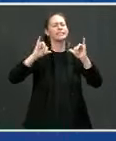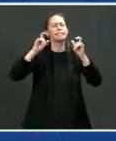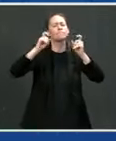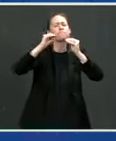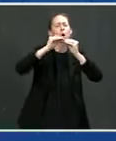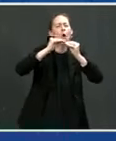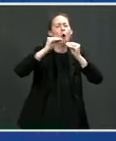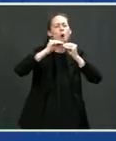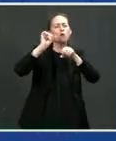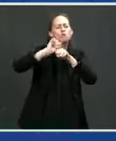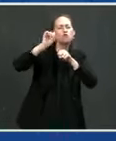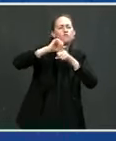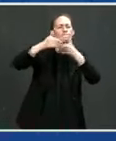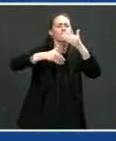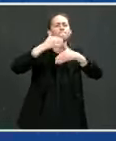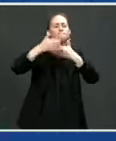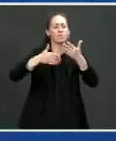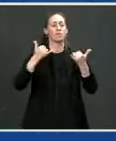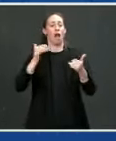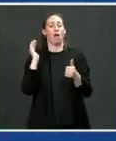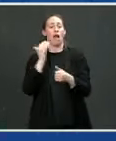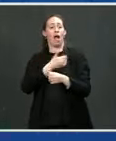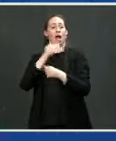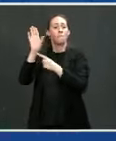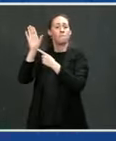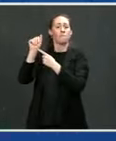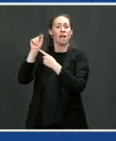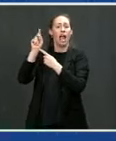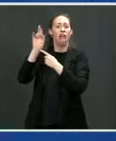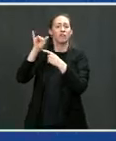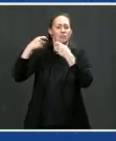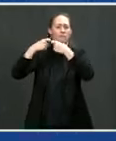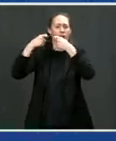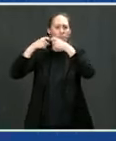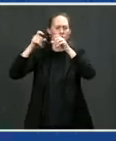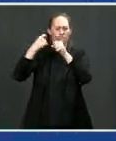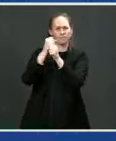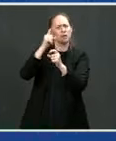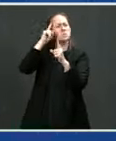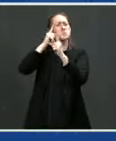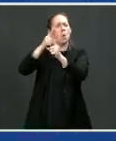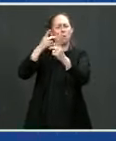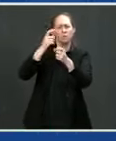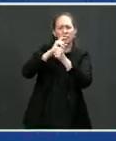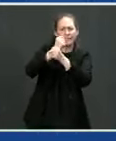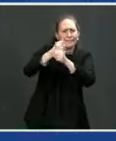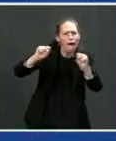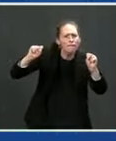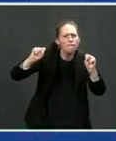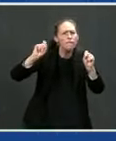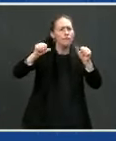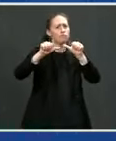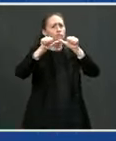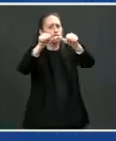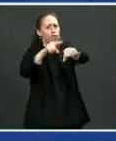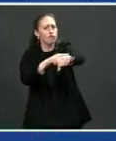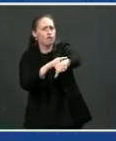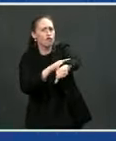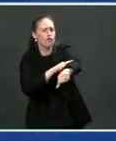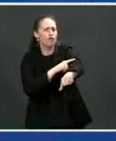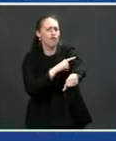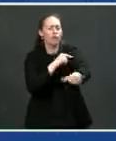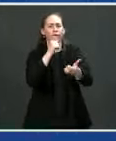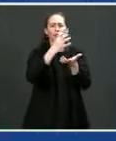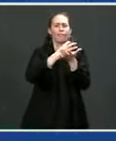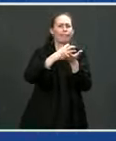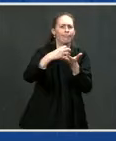They're known for incredible range and they're known for long life. And what I'd like to do now is I'd like to